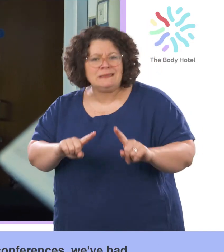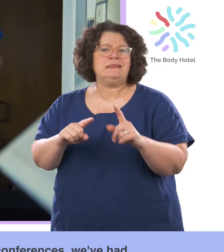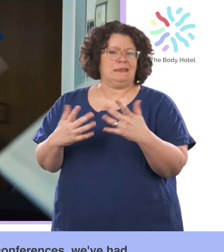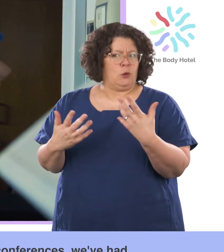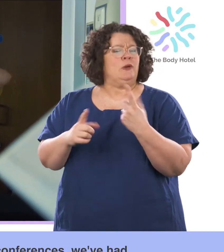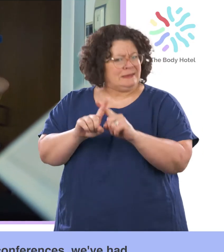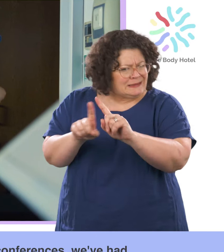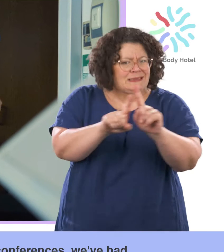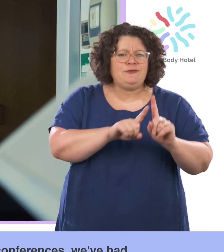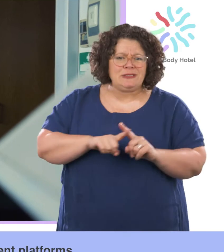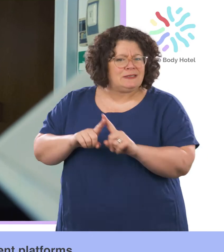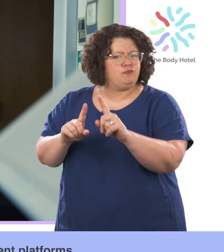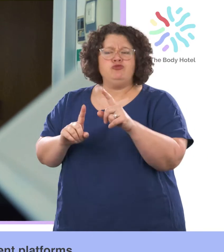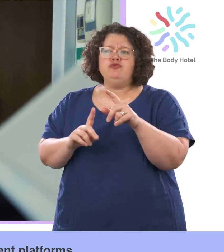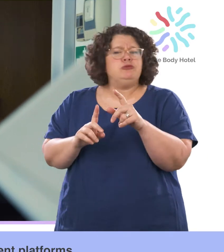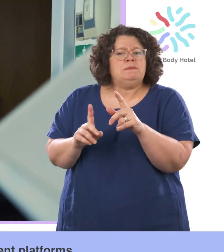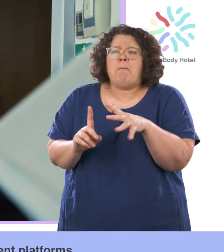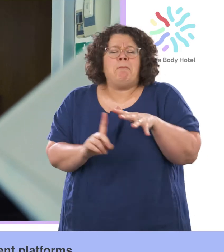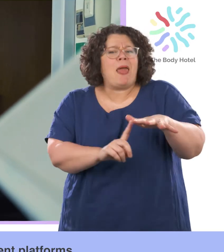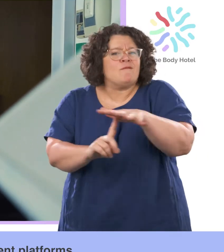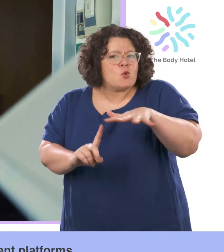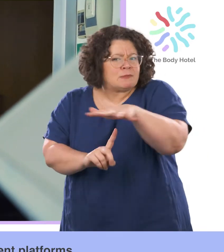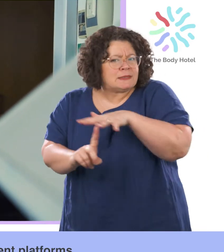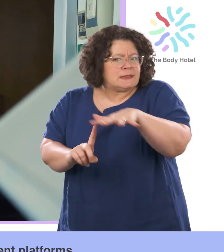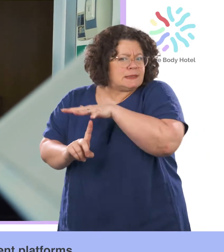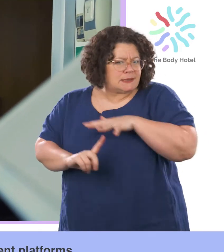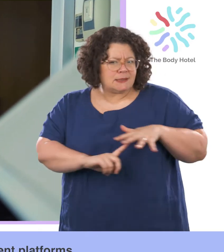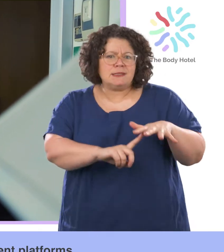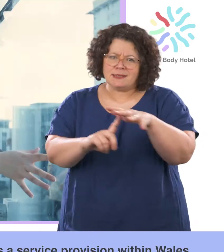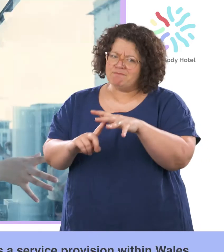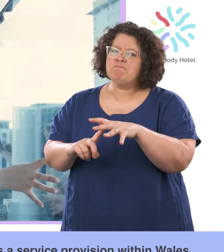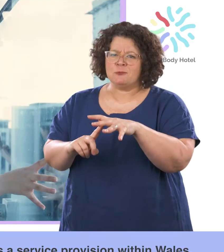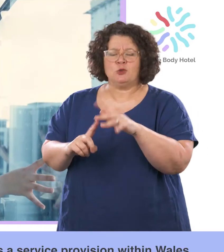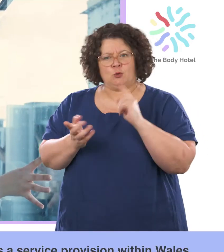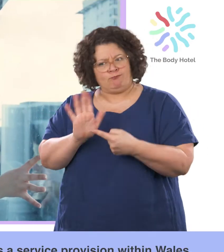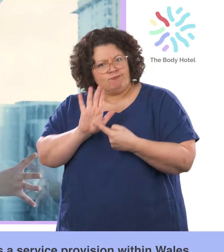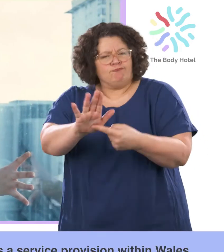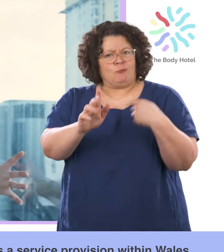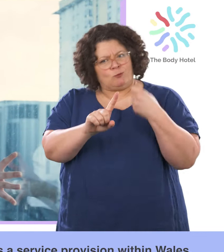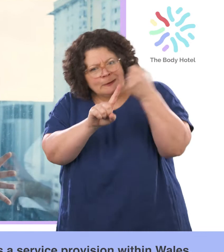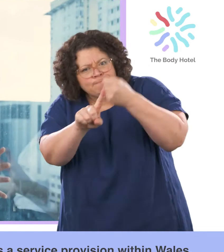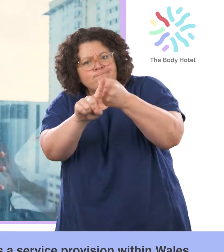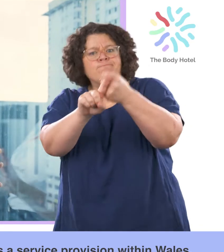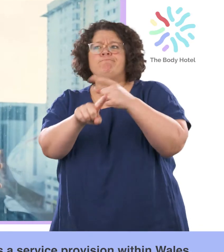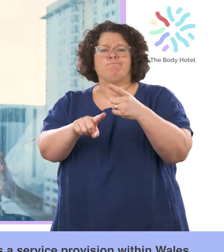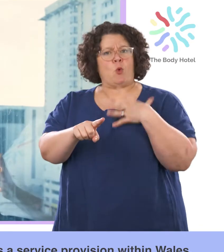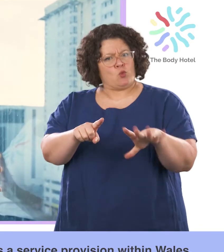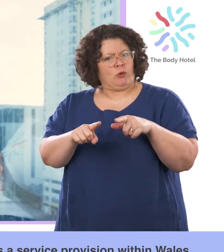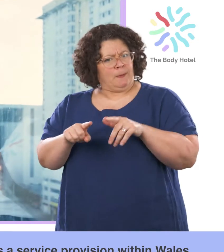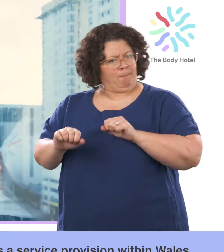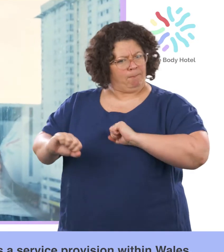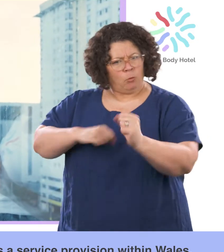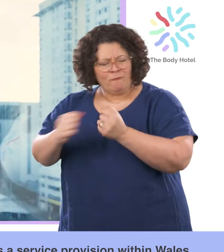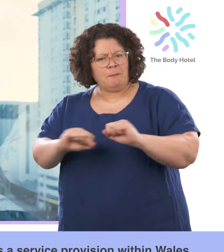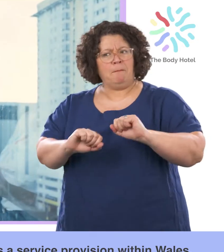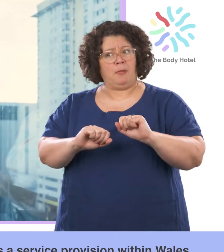had an assortment of different platforms for which to be an advocate